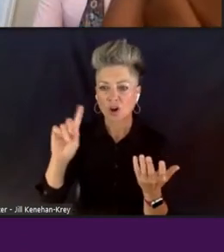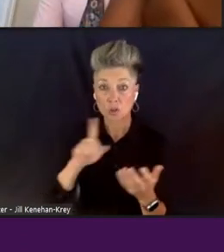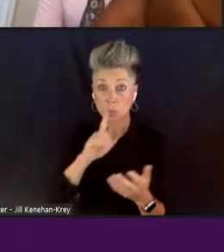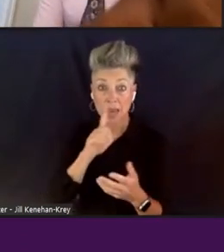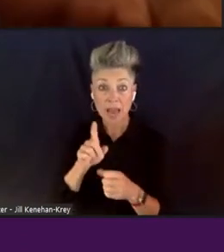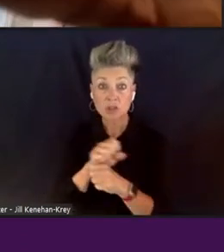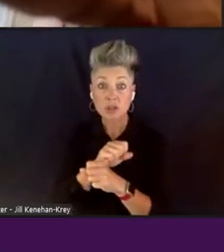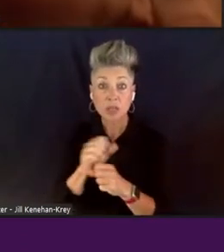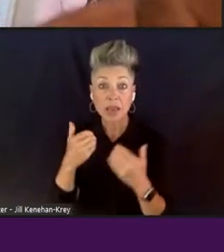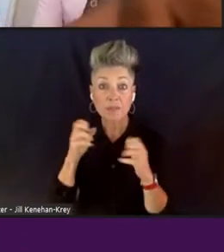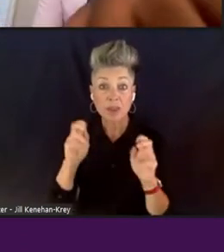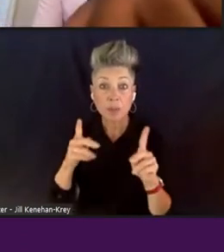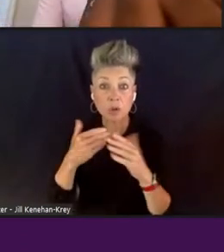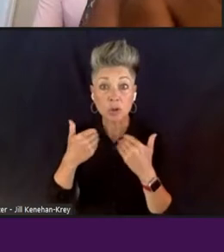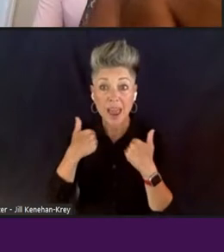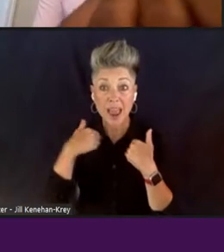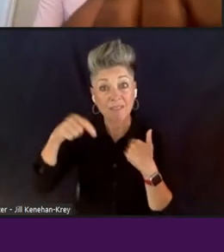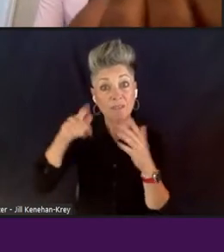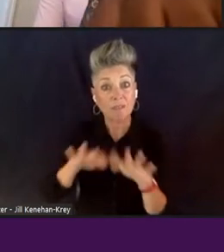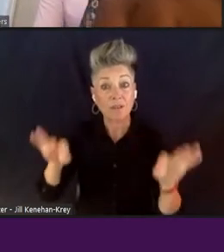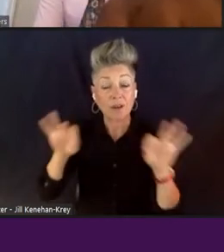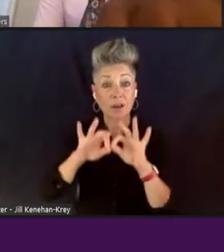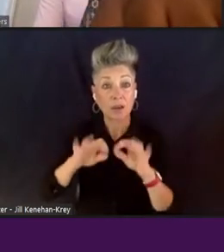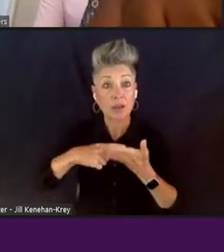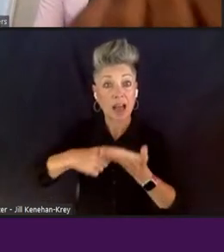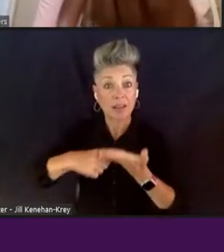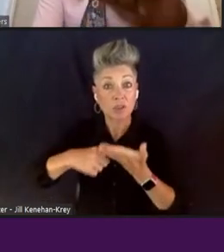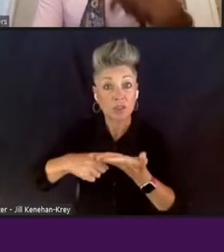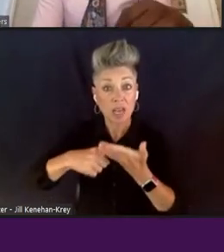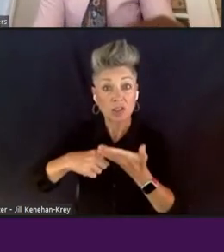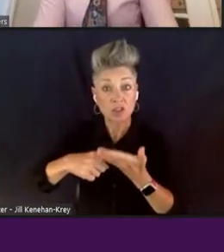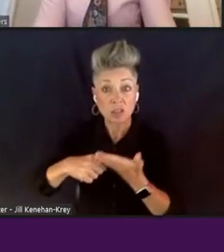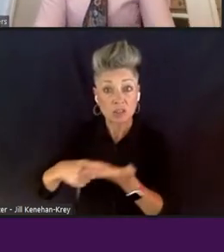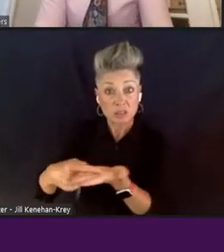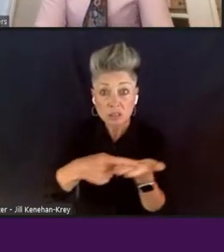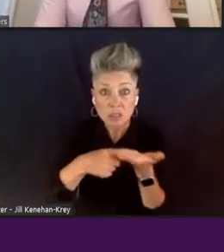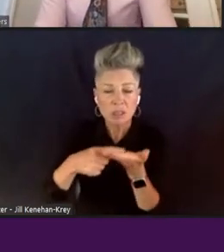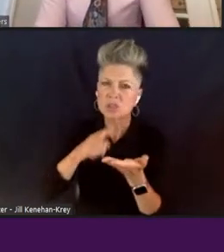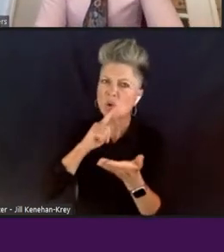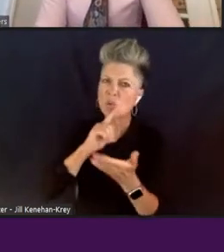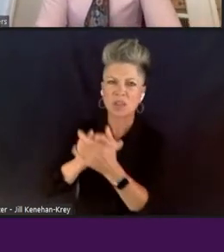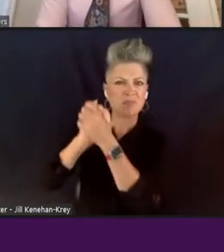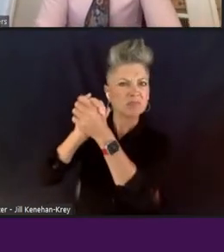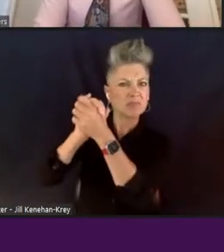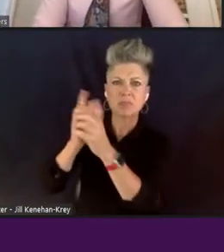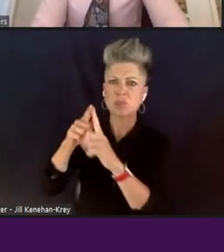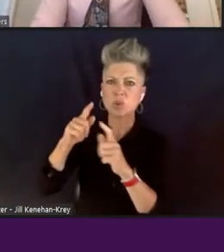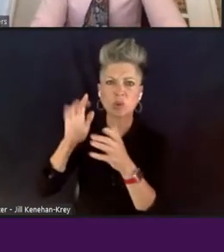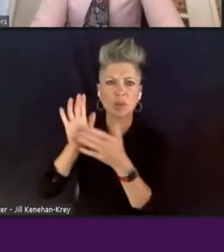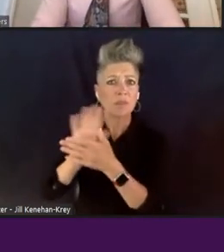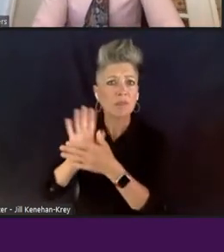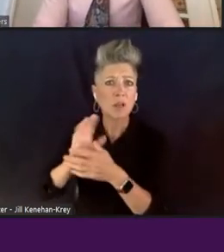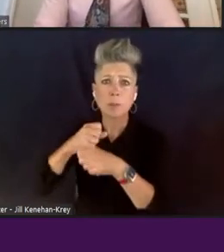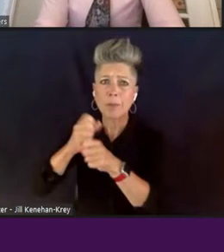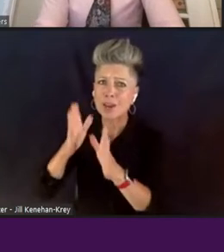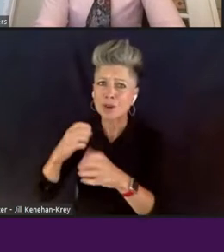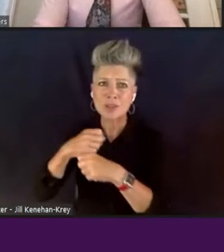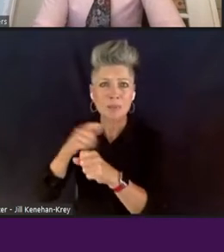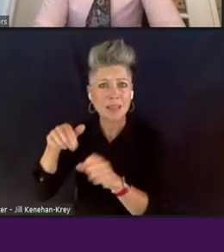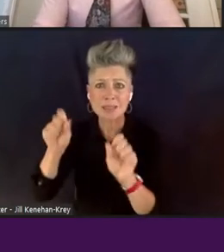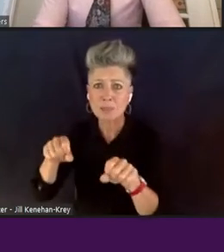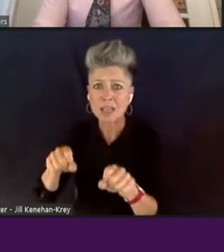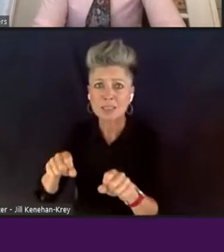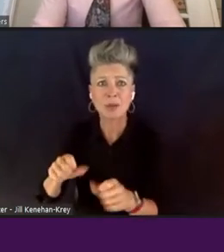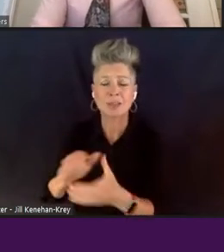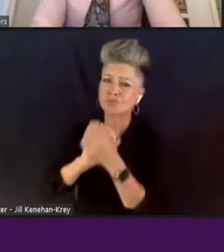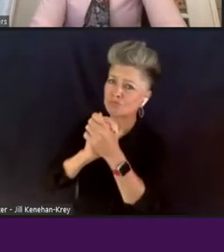these conversations? So we, you know, really kudos to the incredible filmmakers who have made this possible to you Latonya for